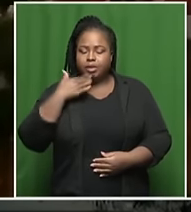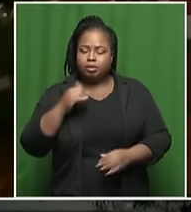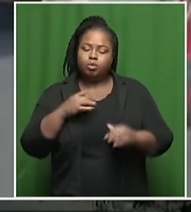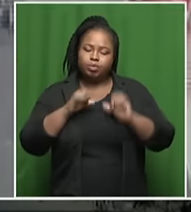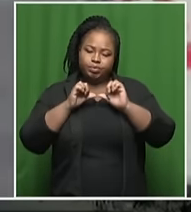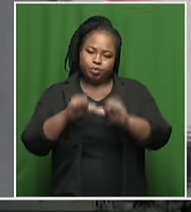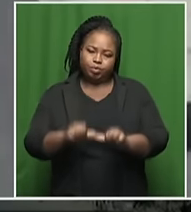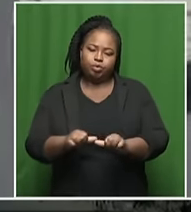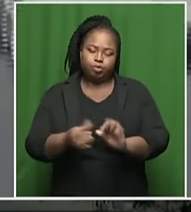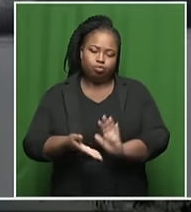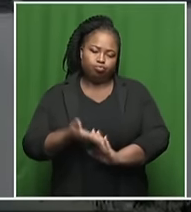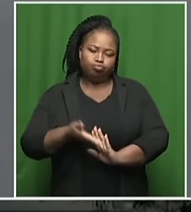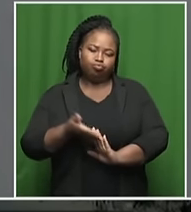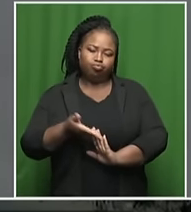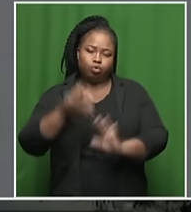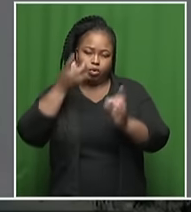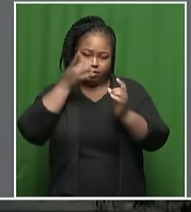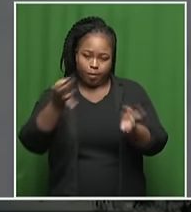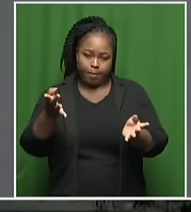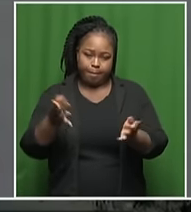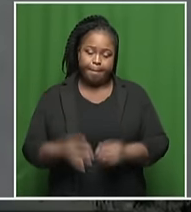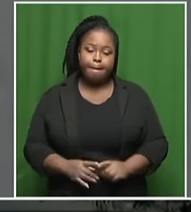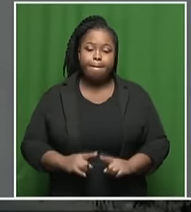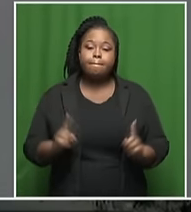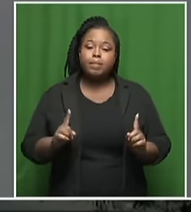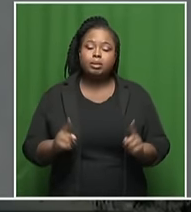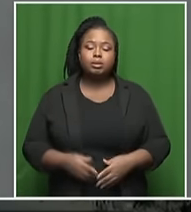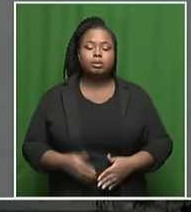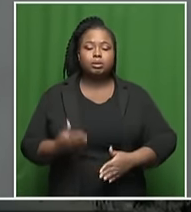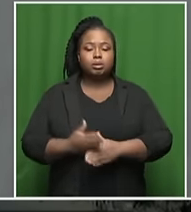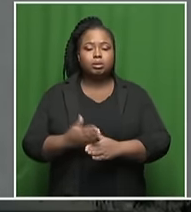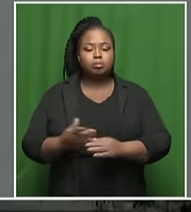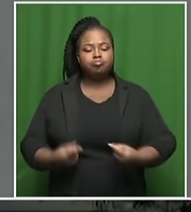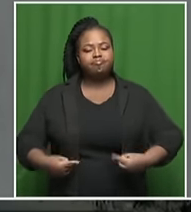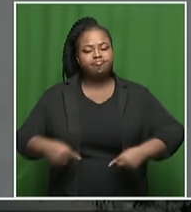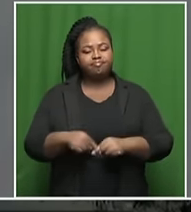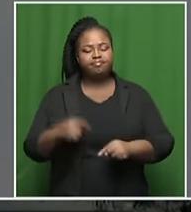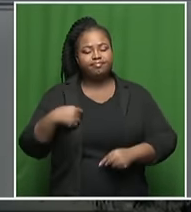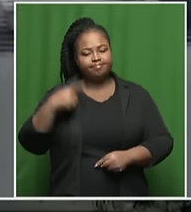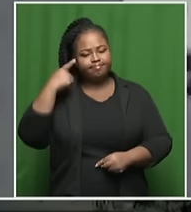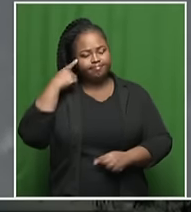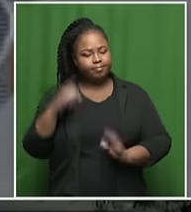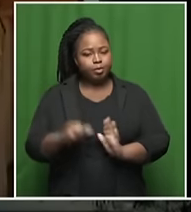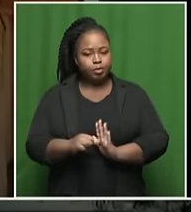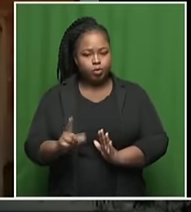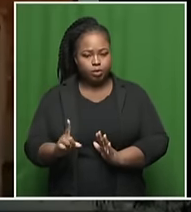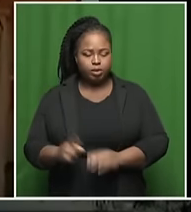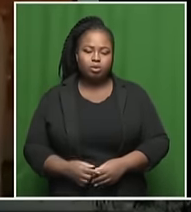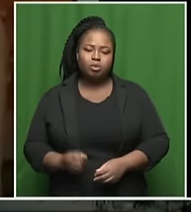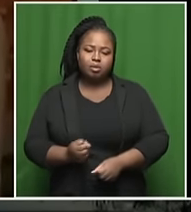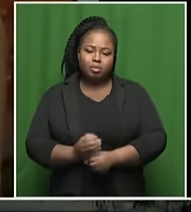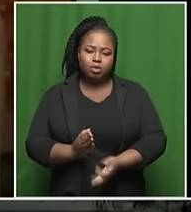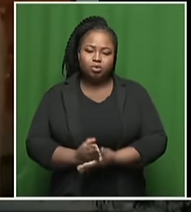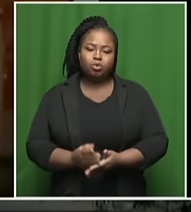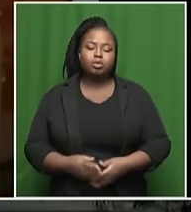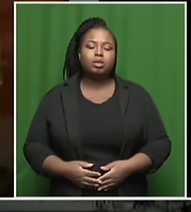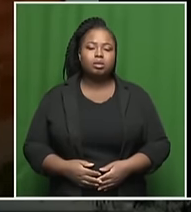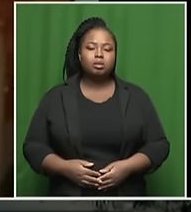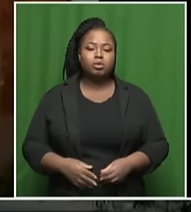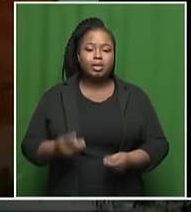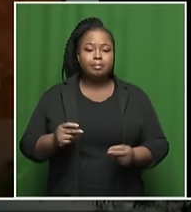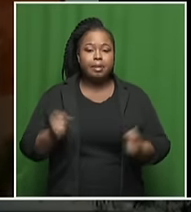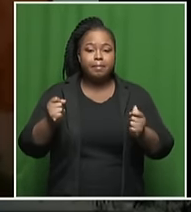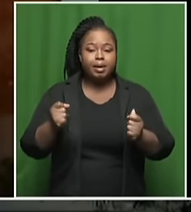continuously give updates. And then as far as our operations today is concerned, I think the most important thing is ensuring that we pick up immediate